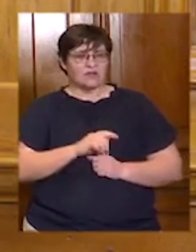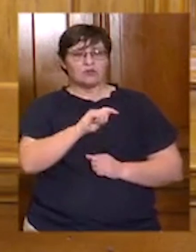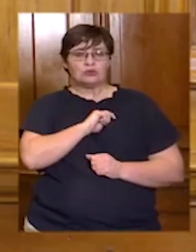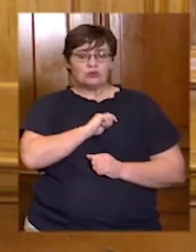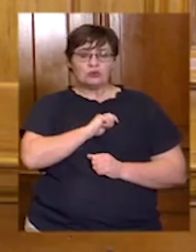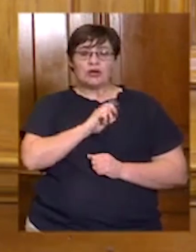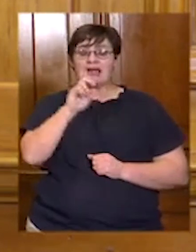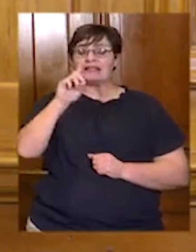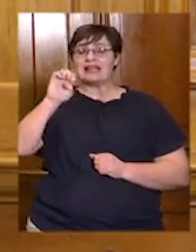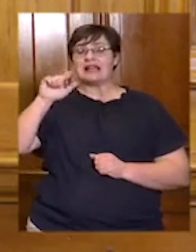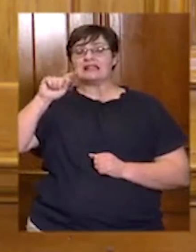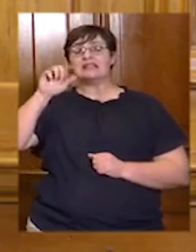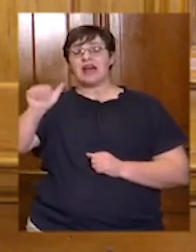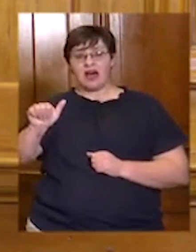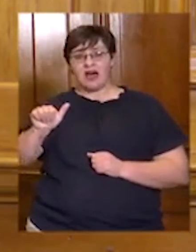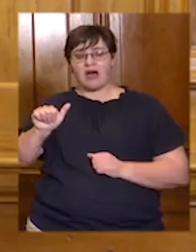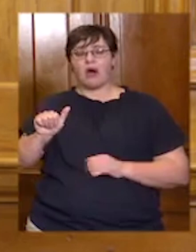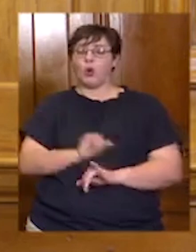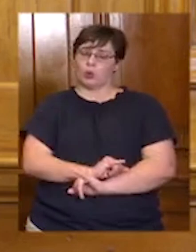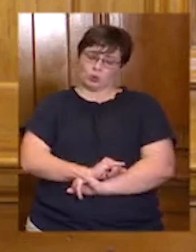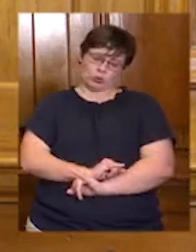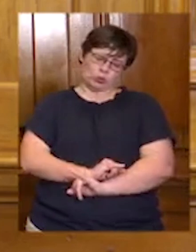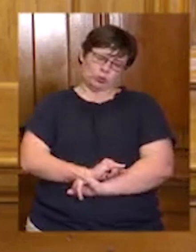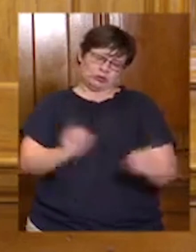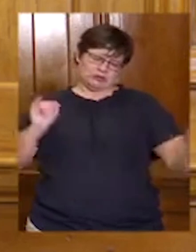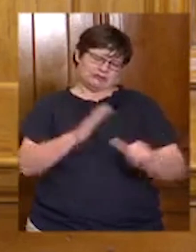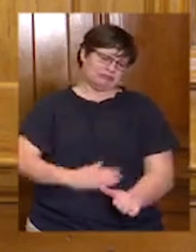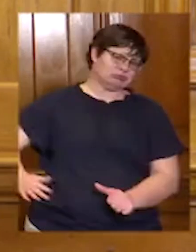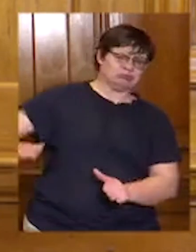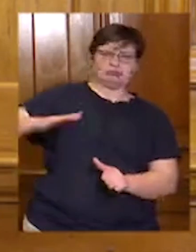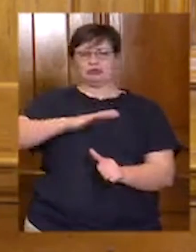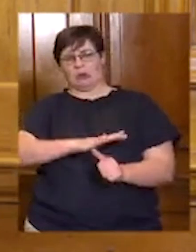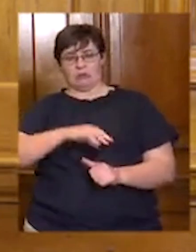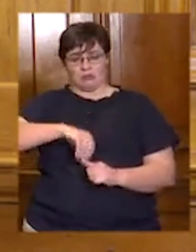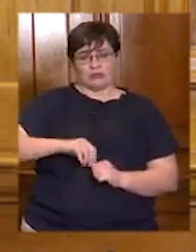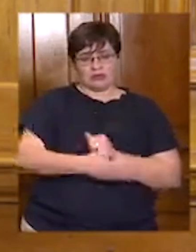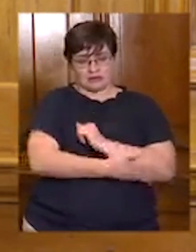Delta variant is now by far the dominant variant in the country.